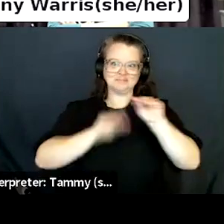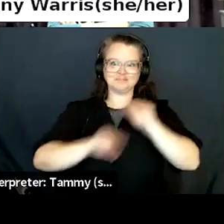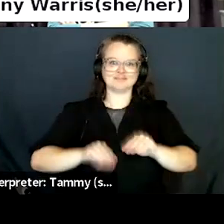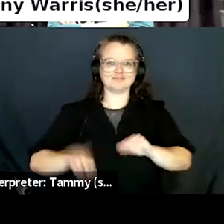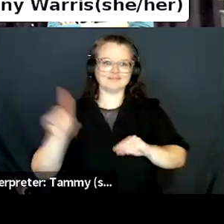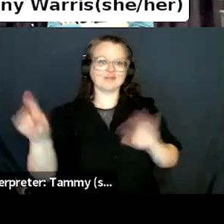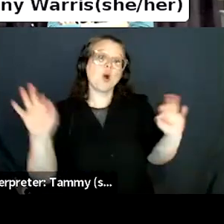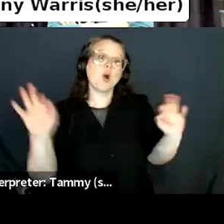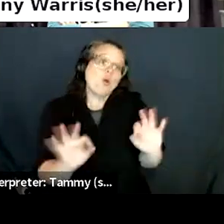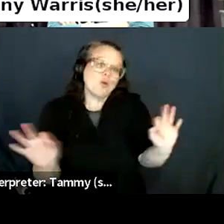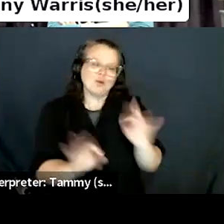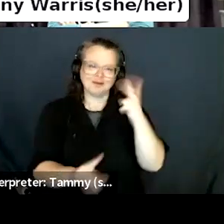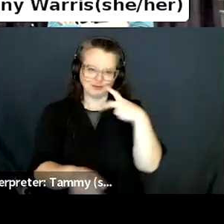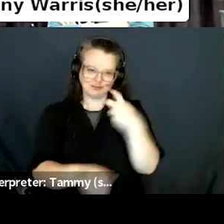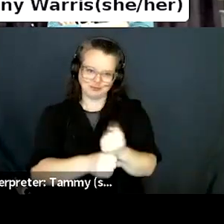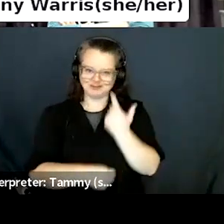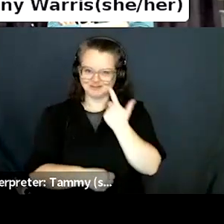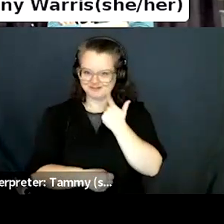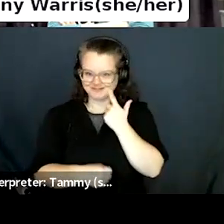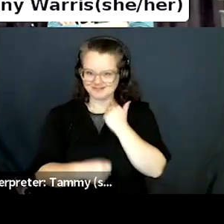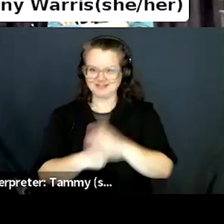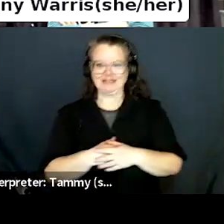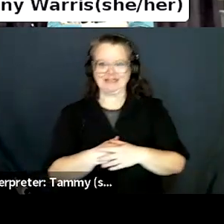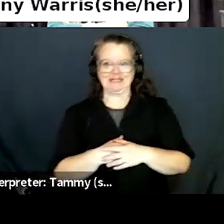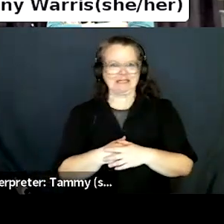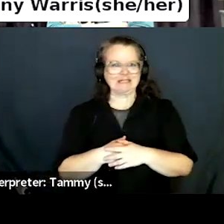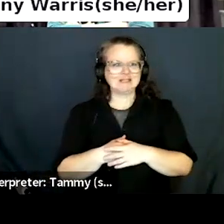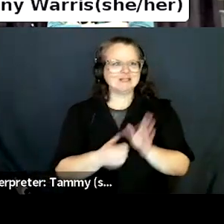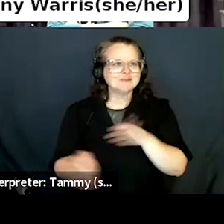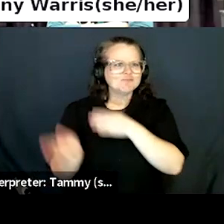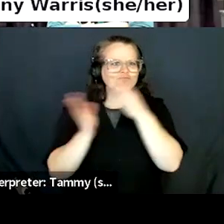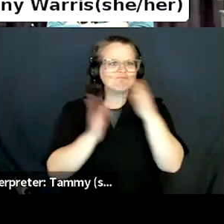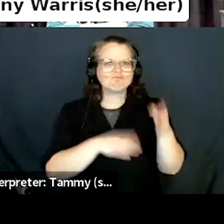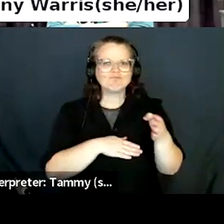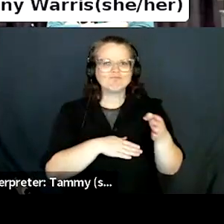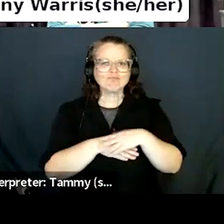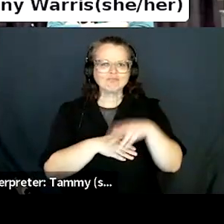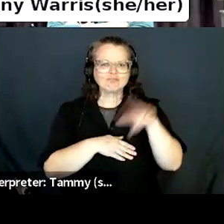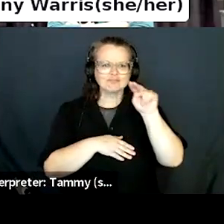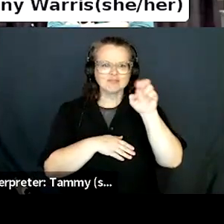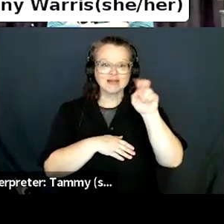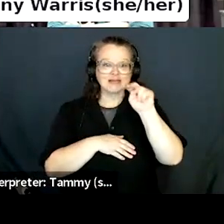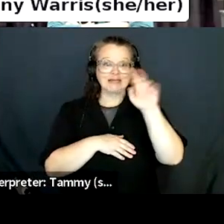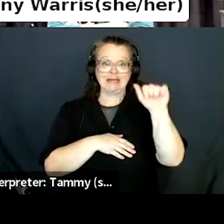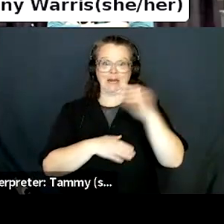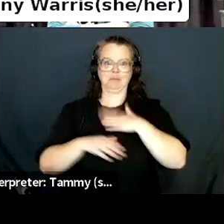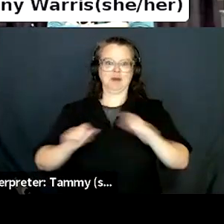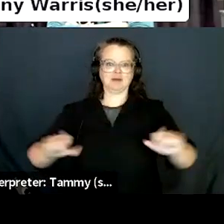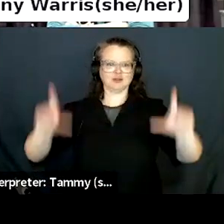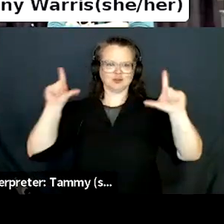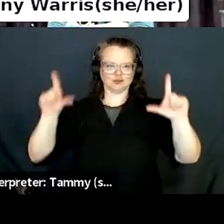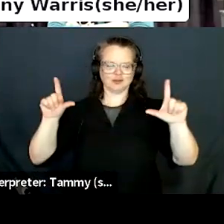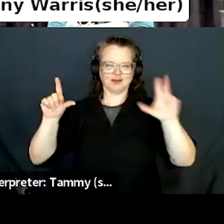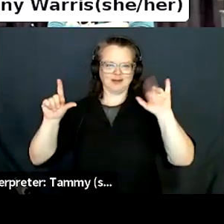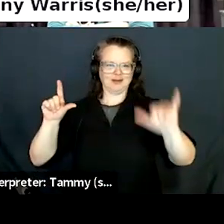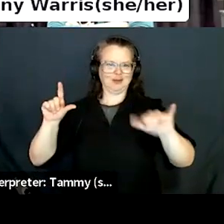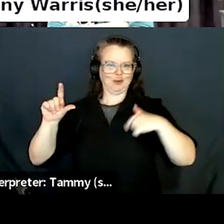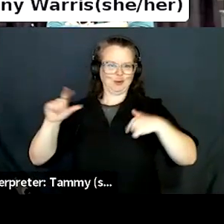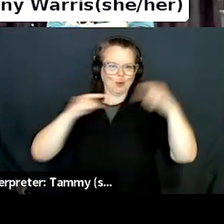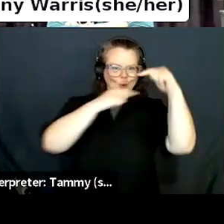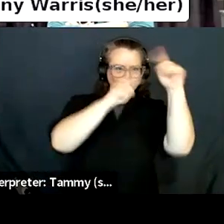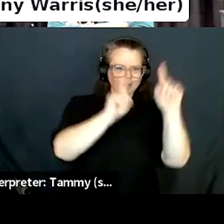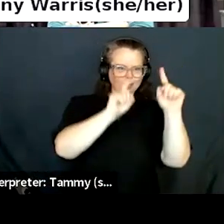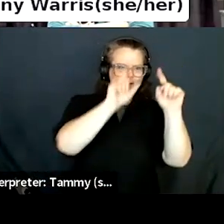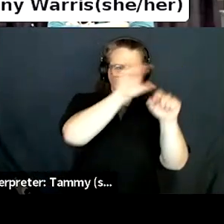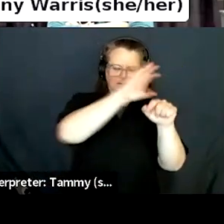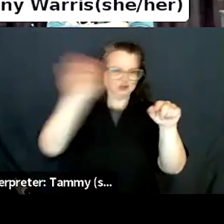Uh, Nina, you, you've shifted position on me, but you're up next. weird. That's